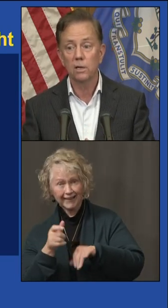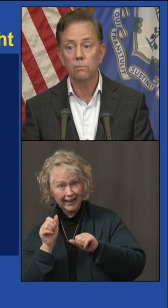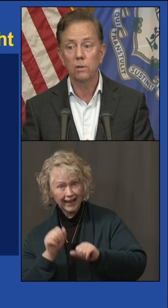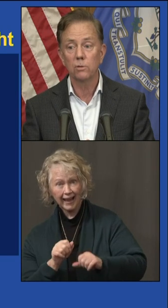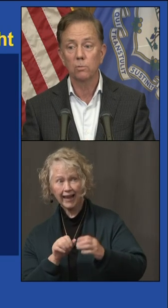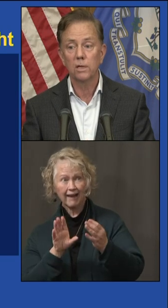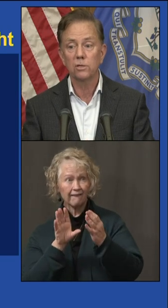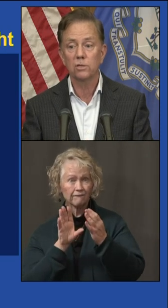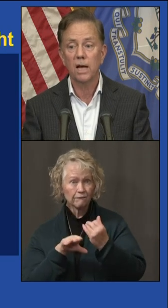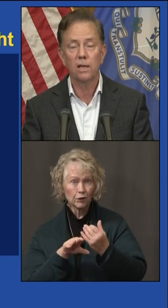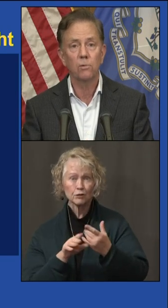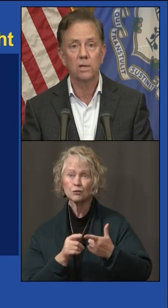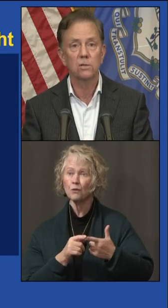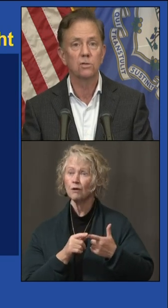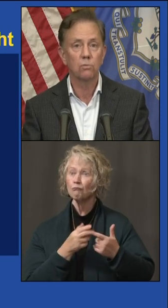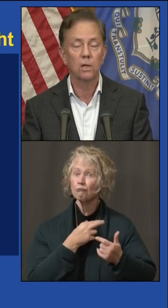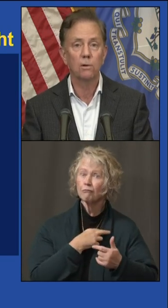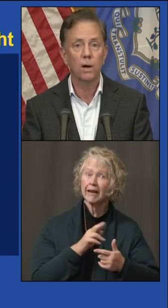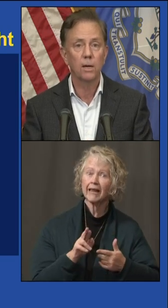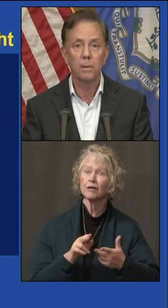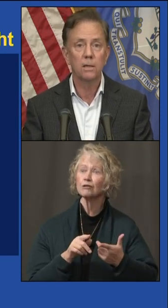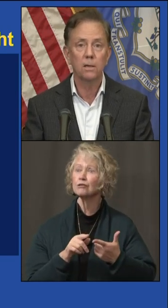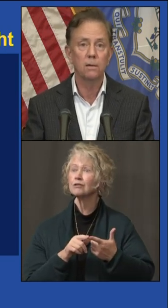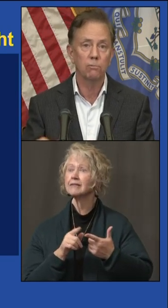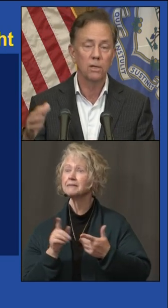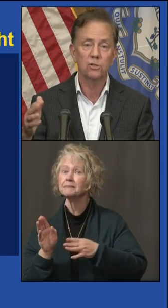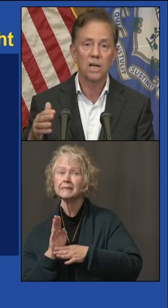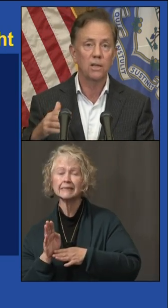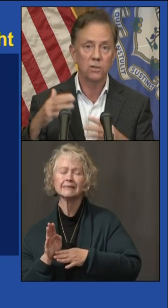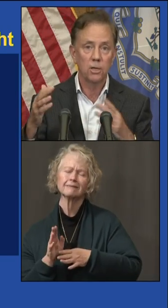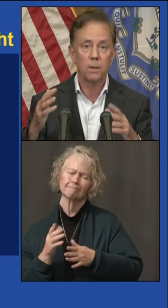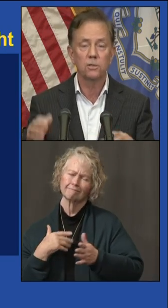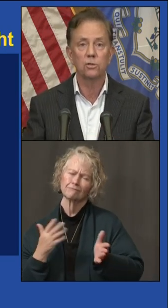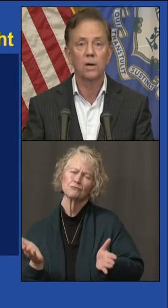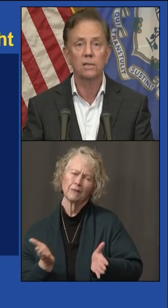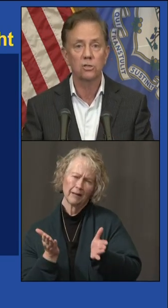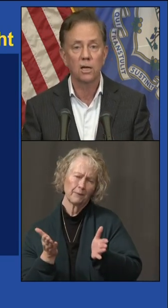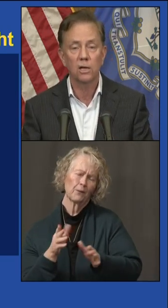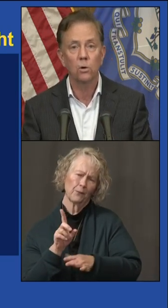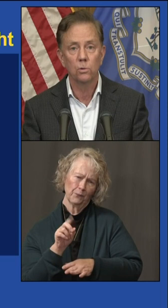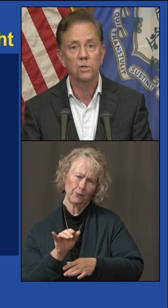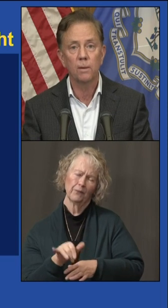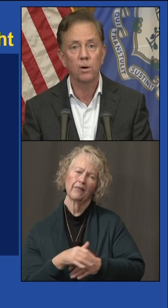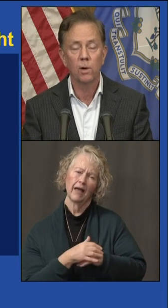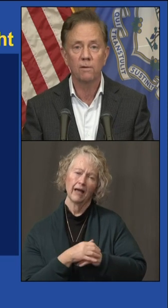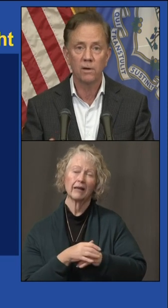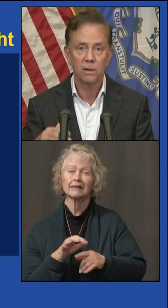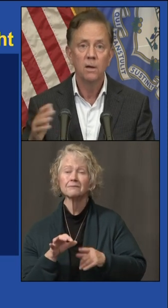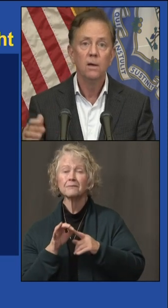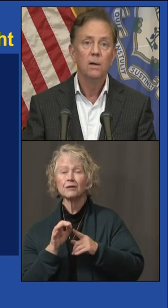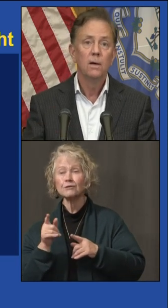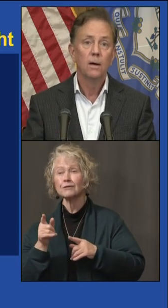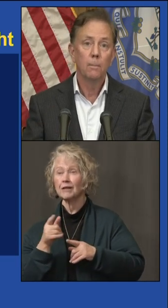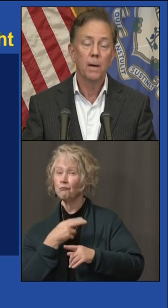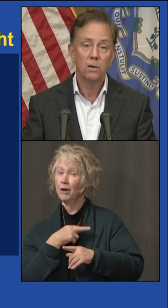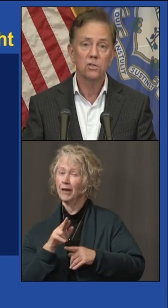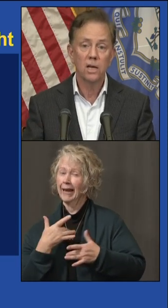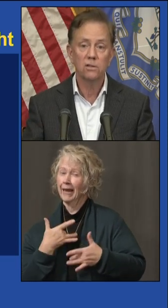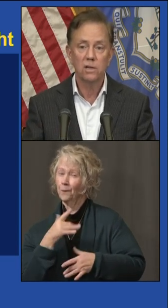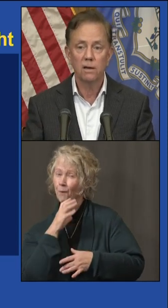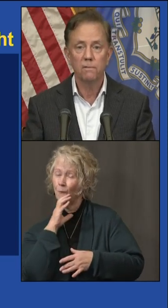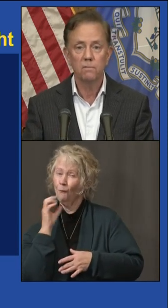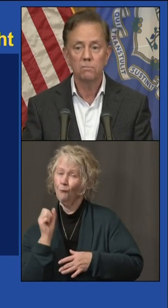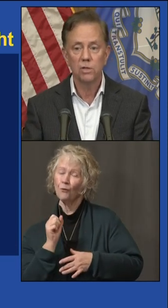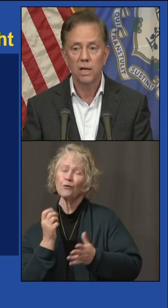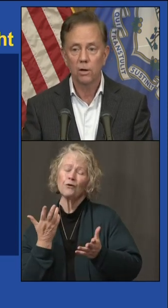can do virtually with those religious gatherings, it's really recommended. Religious gatherings sometimes attract a slightly older demographic. Better